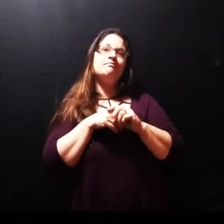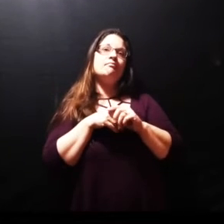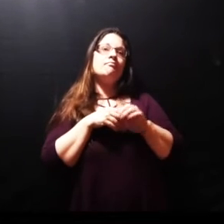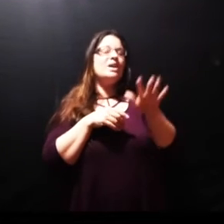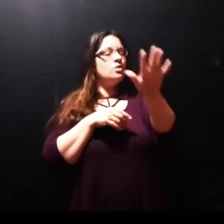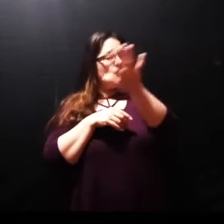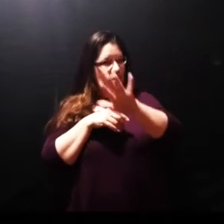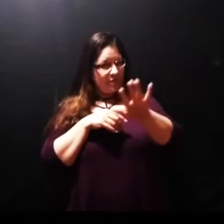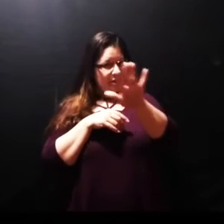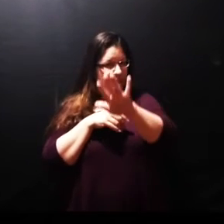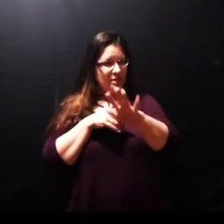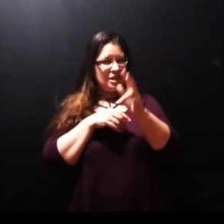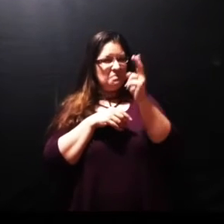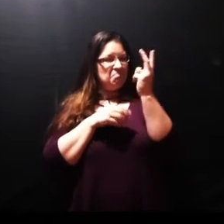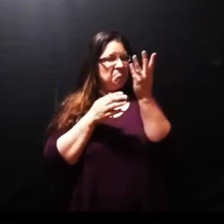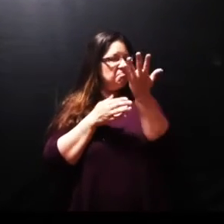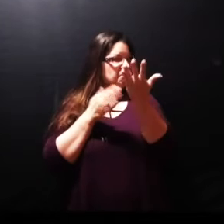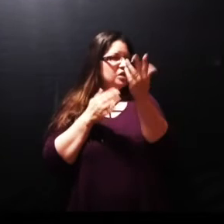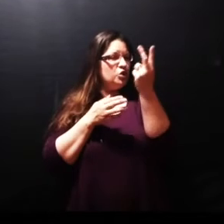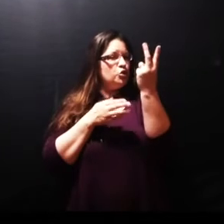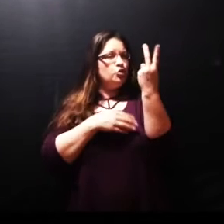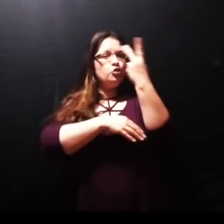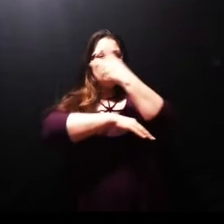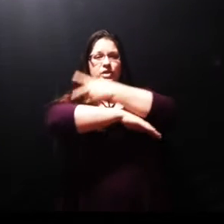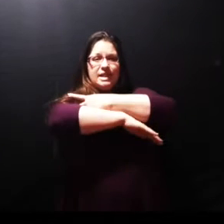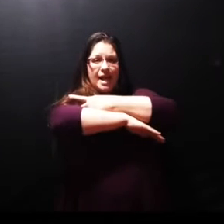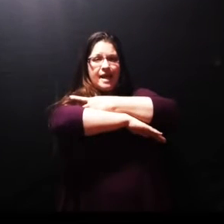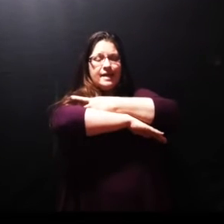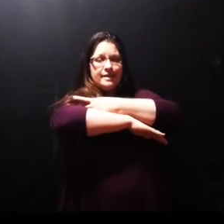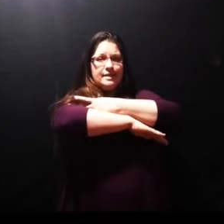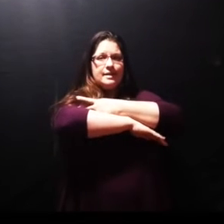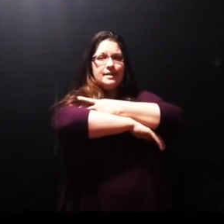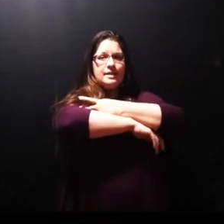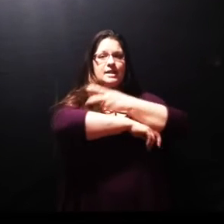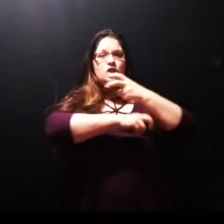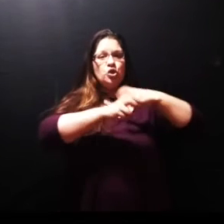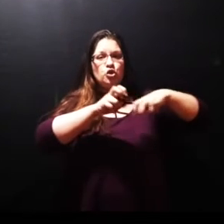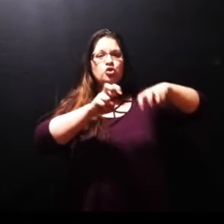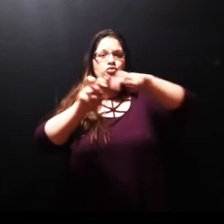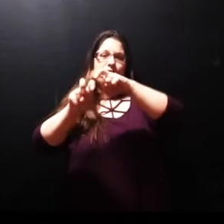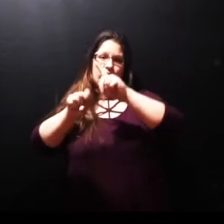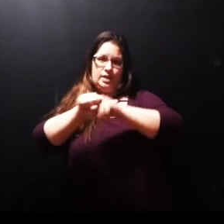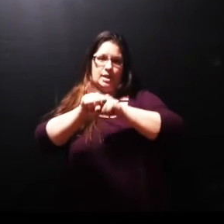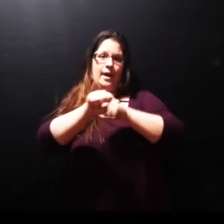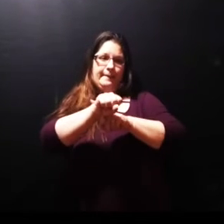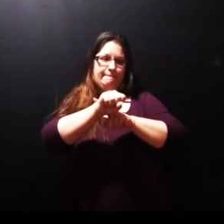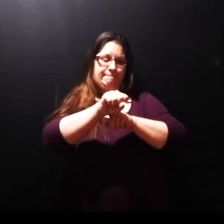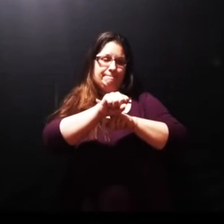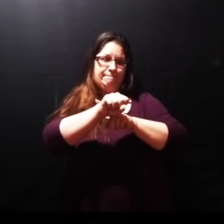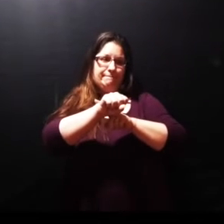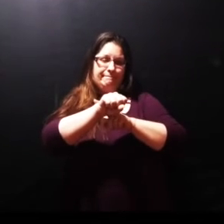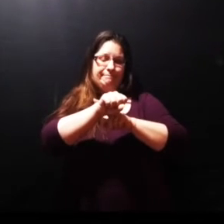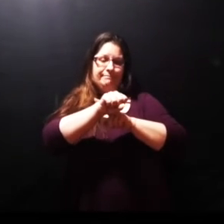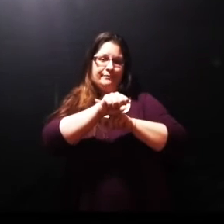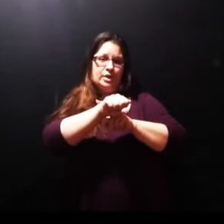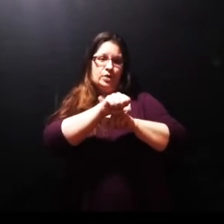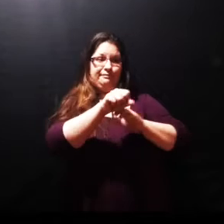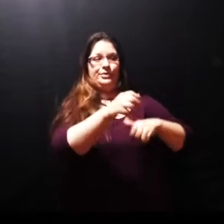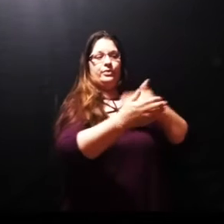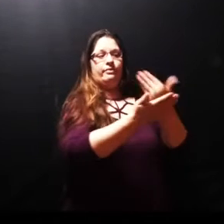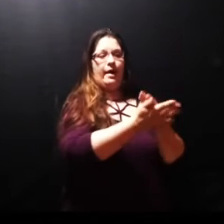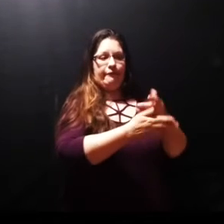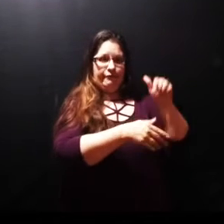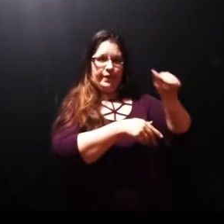about two days travel away in verse 3 it's also very interesting how Mary and